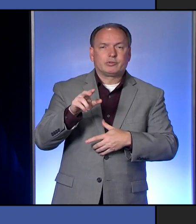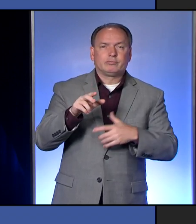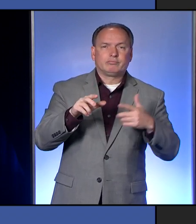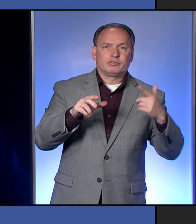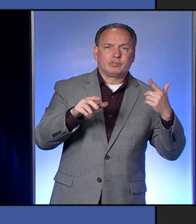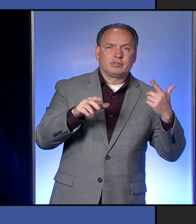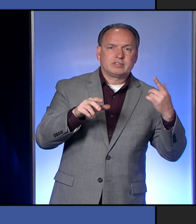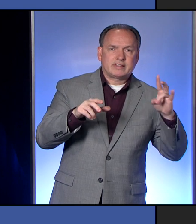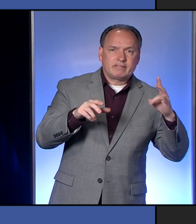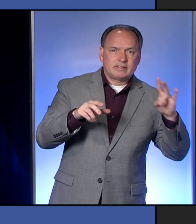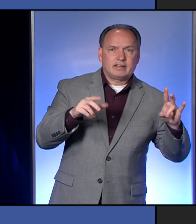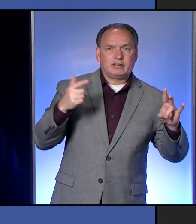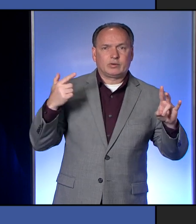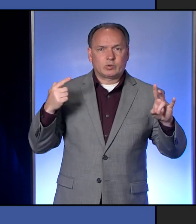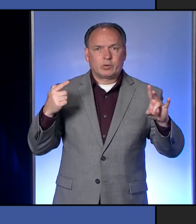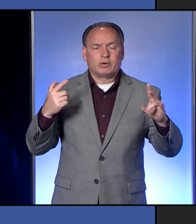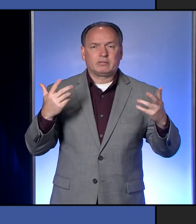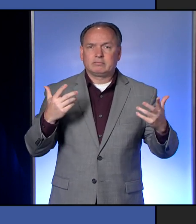17 yesterday?